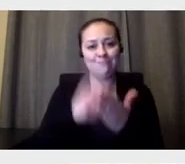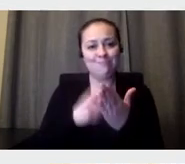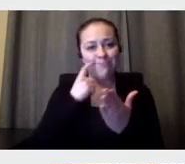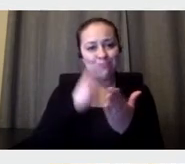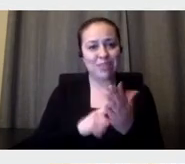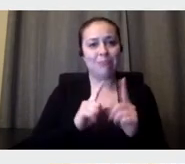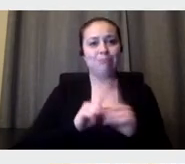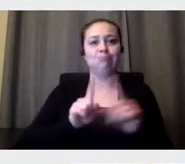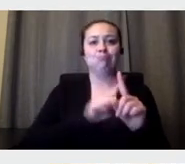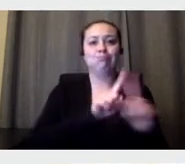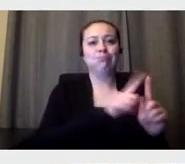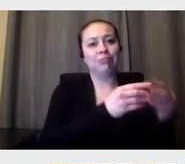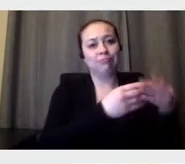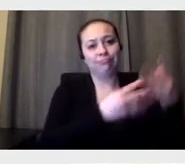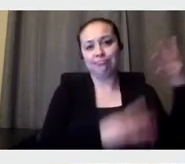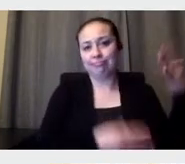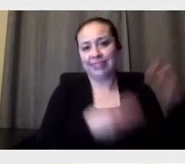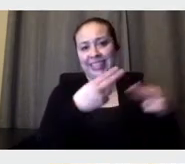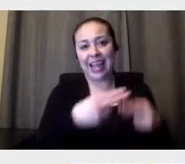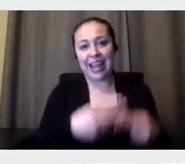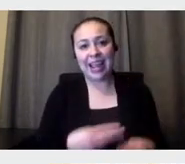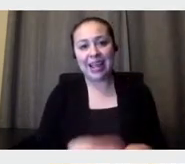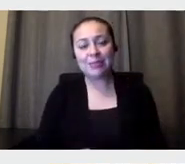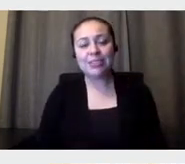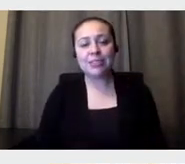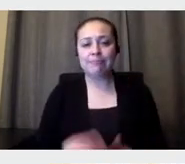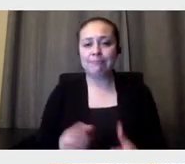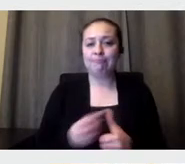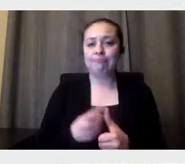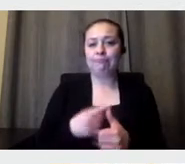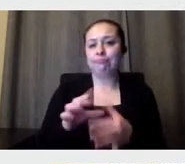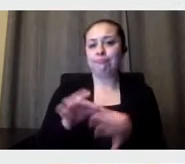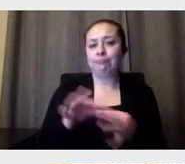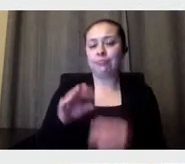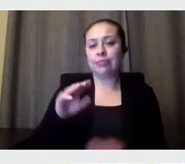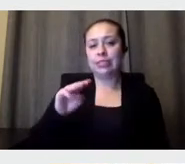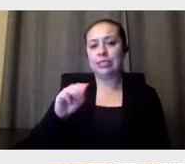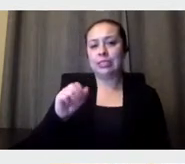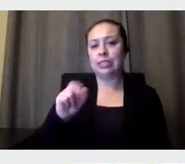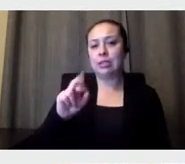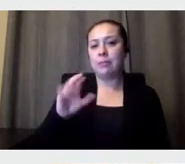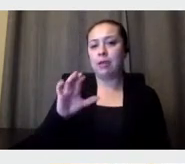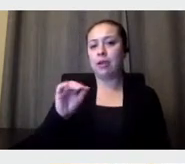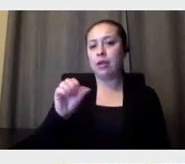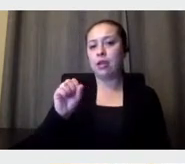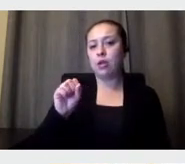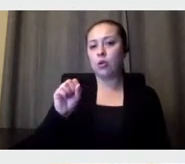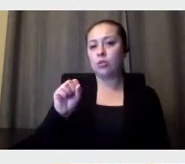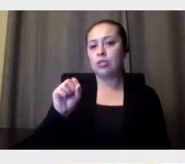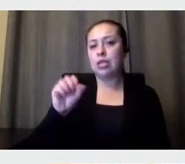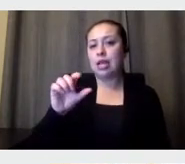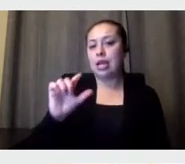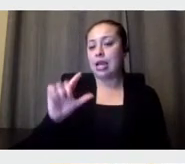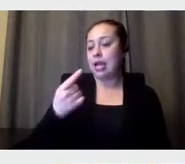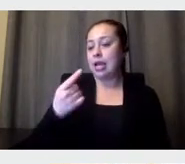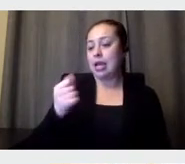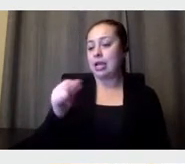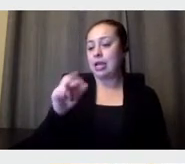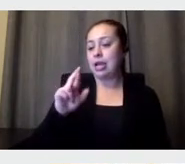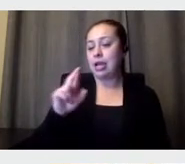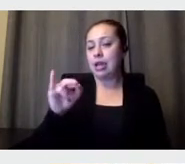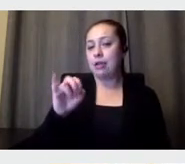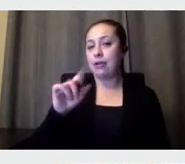of names. Um, the first one I'm, I'm, gonna talk is Marcos Larriero. That he was, uh, my teacher at